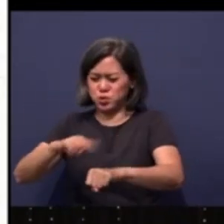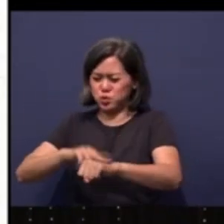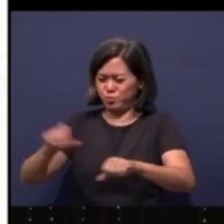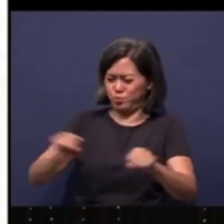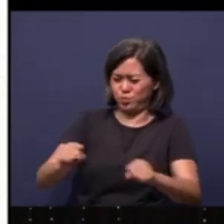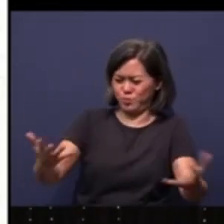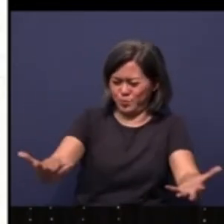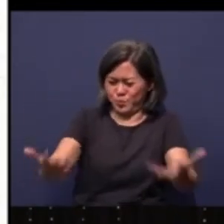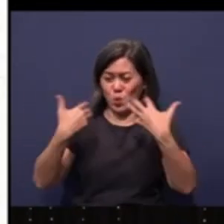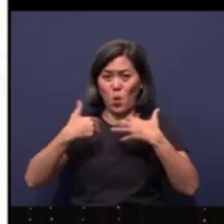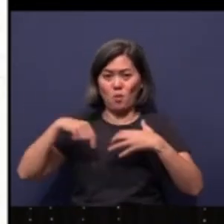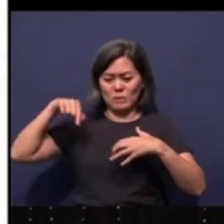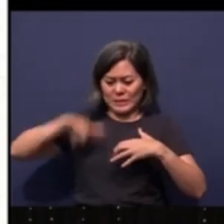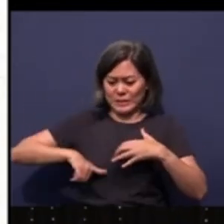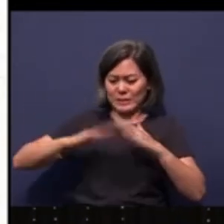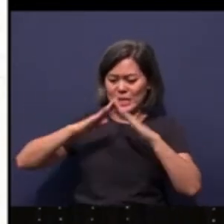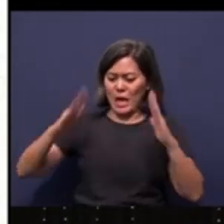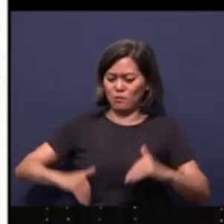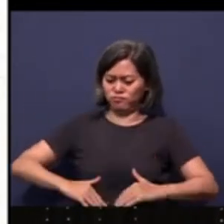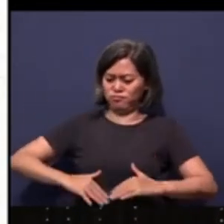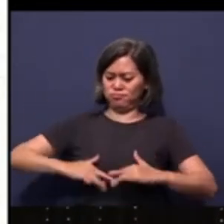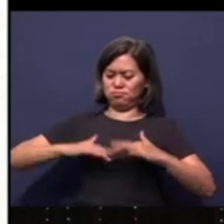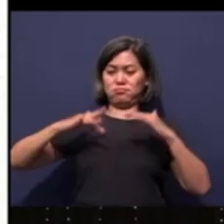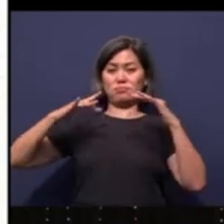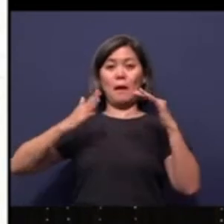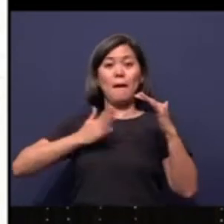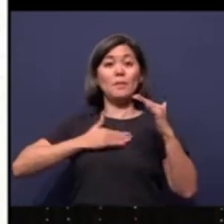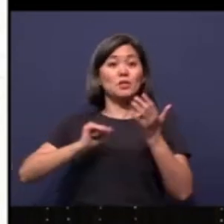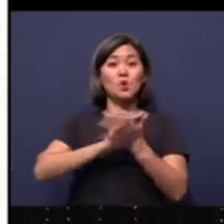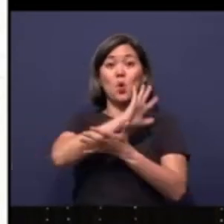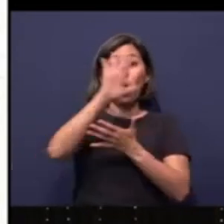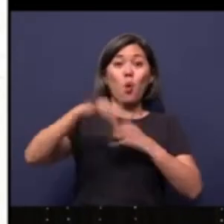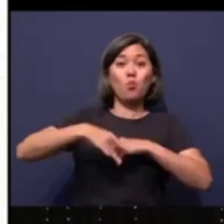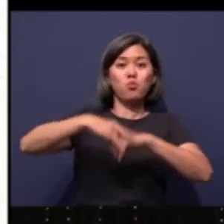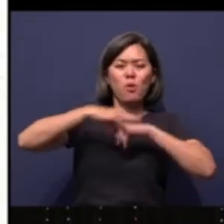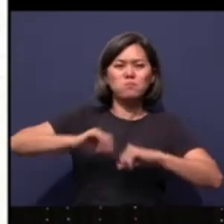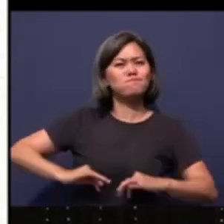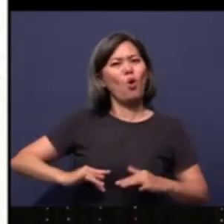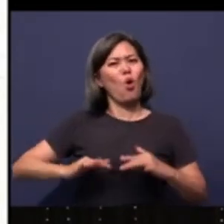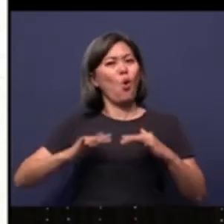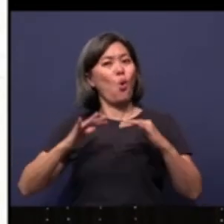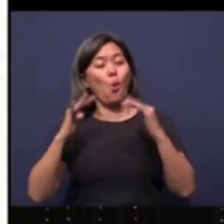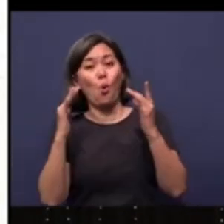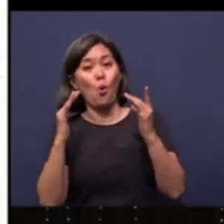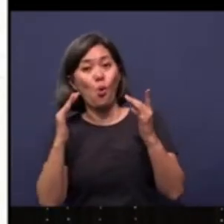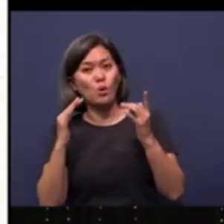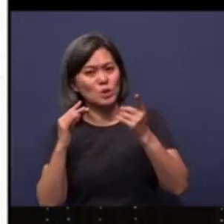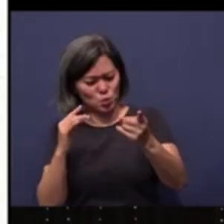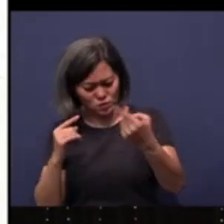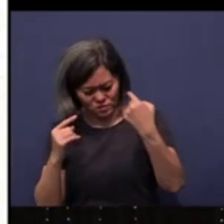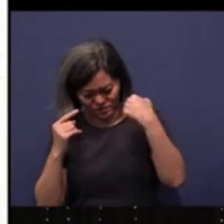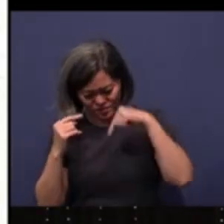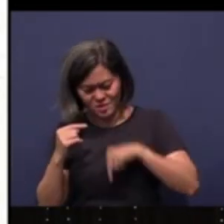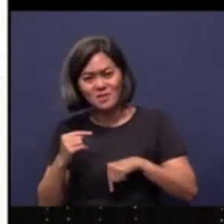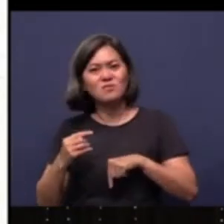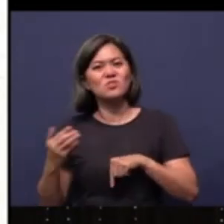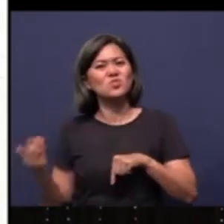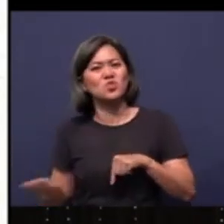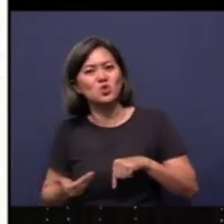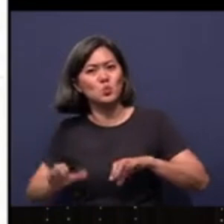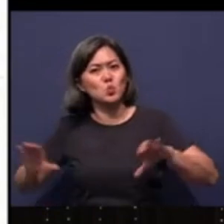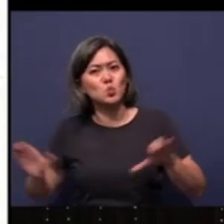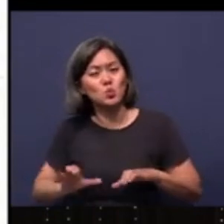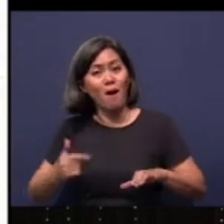house and my glory will fill the earth, which is what you are here for. invited you